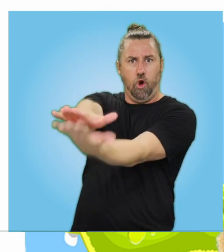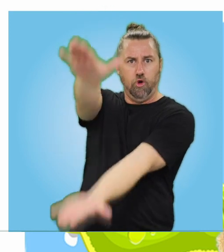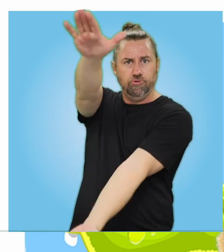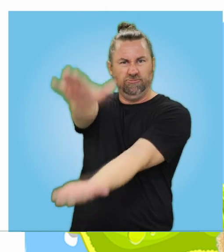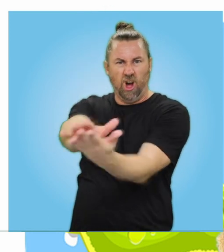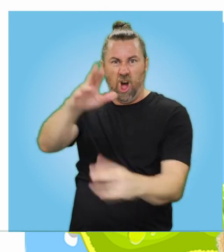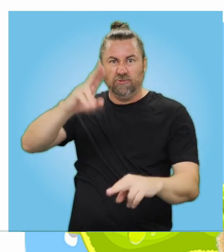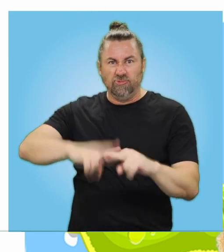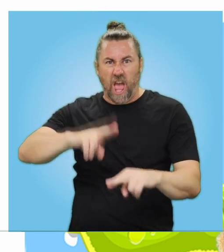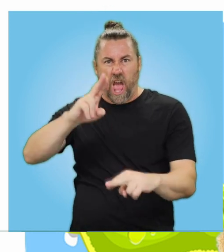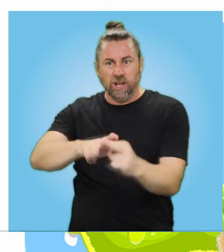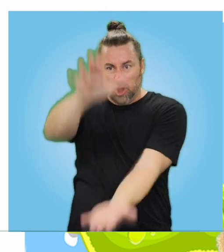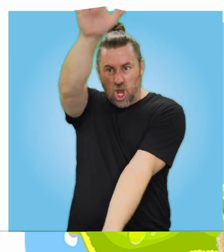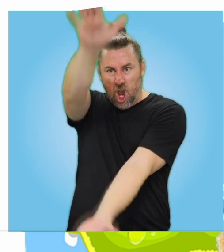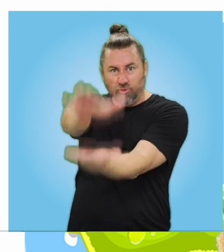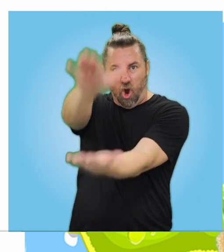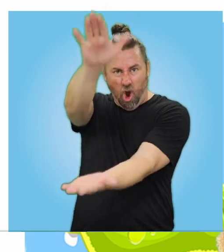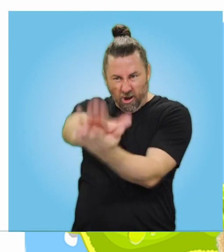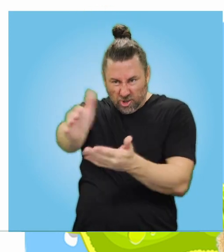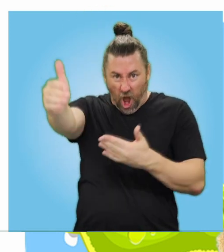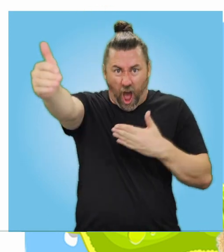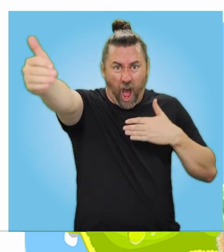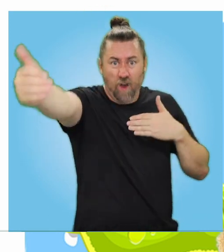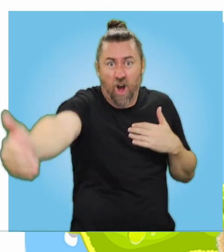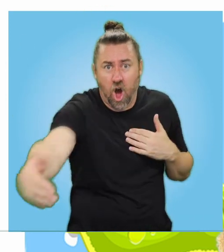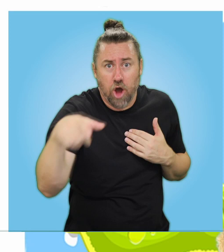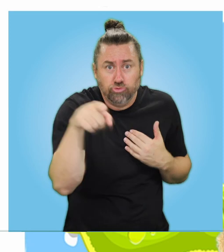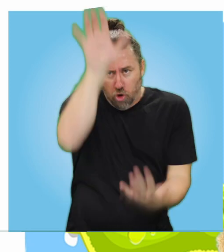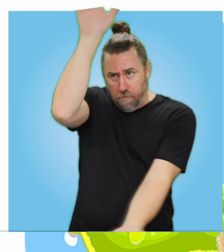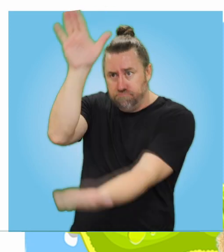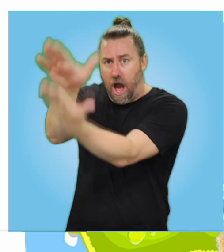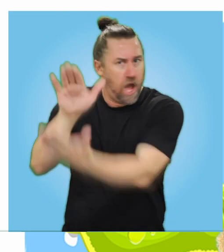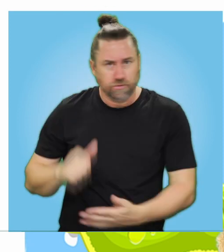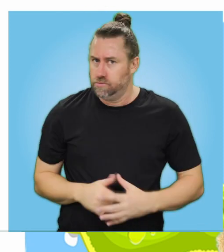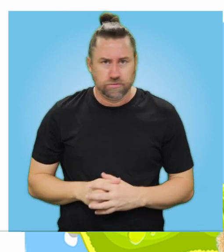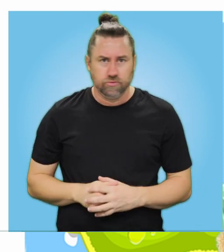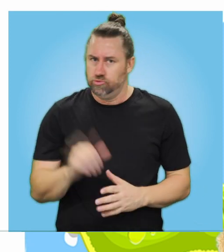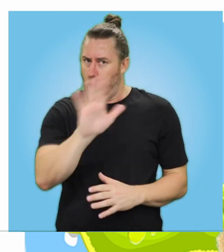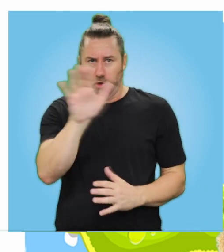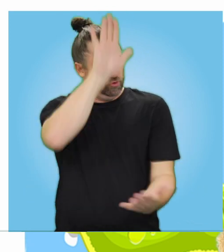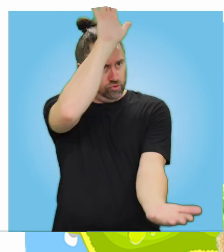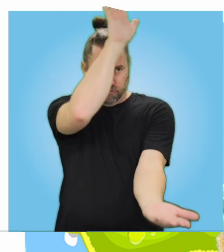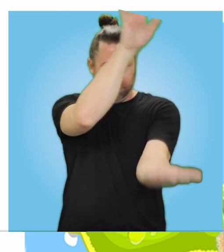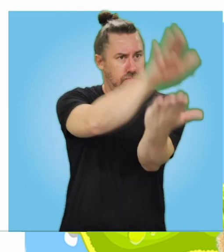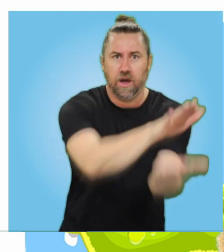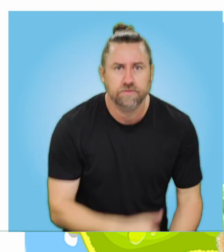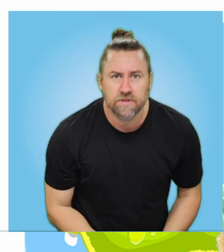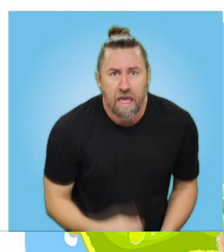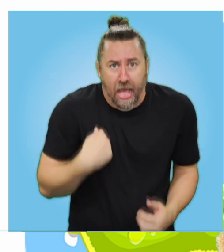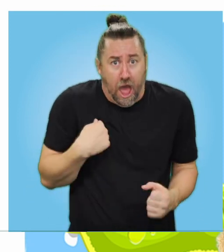Daddy Crocodile, daddy Crocodile, don't you bite, don't you